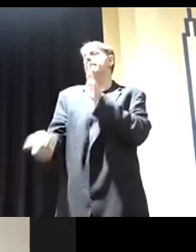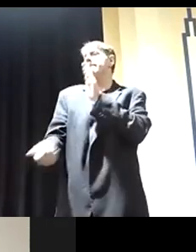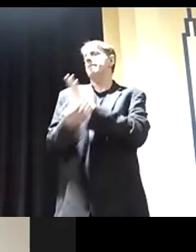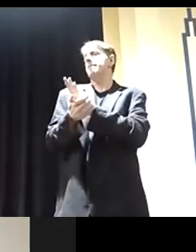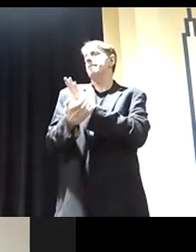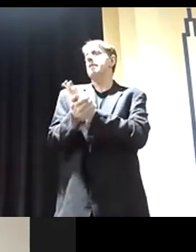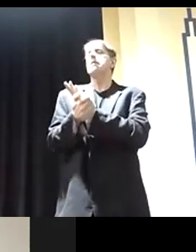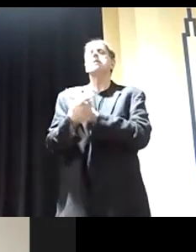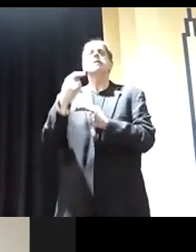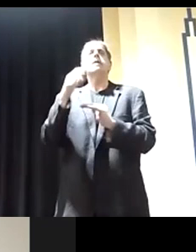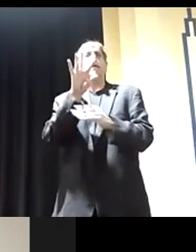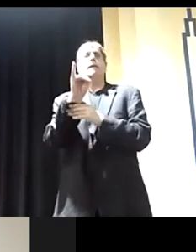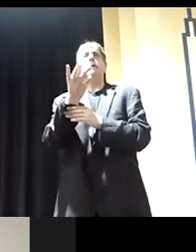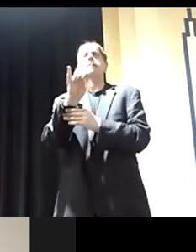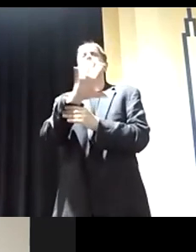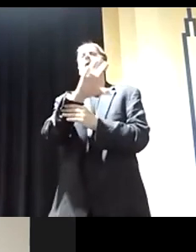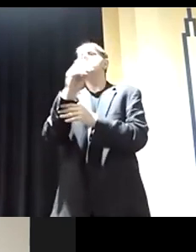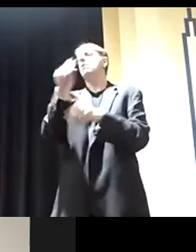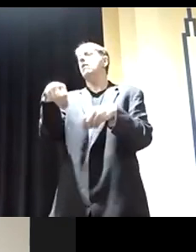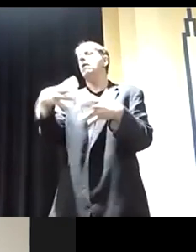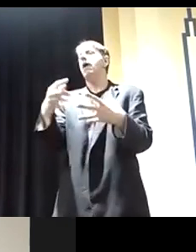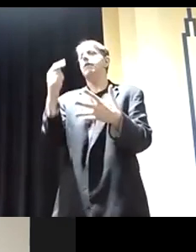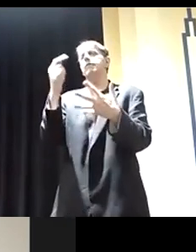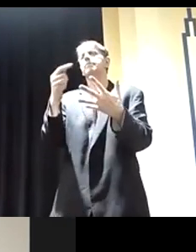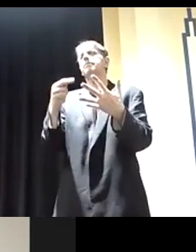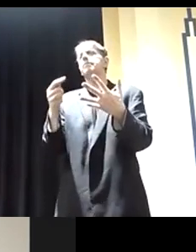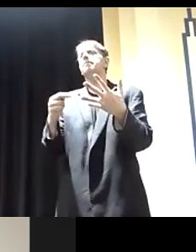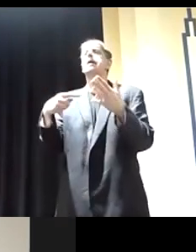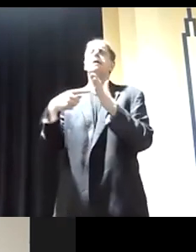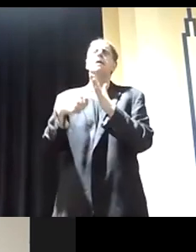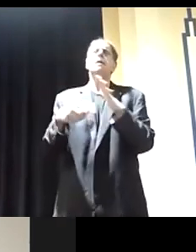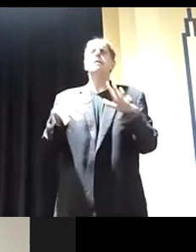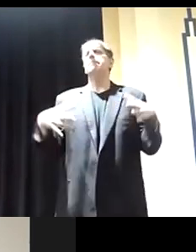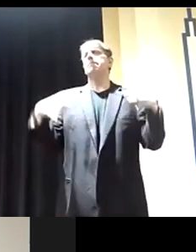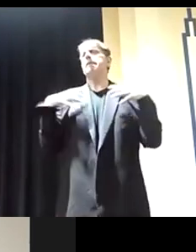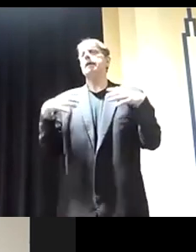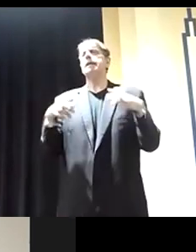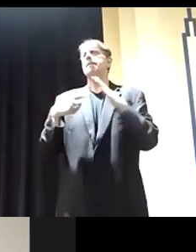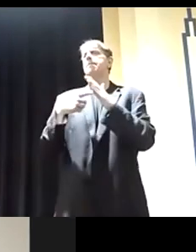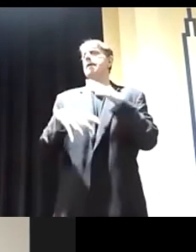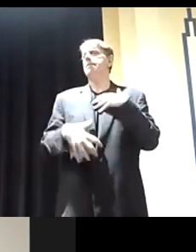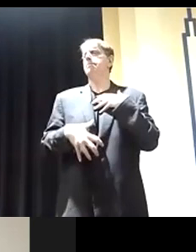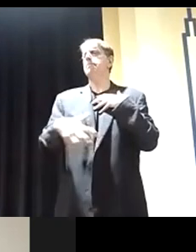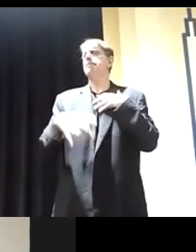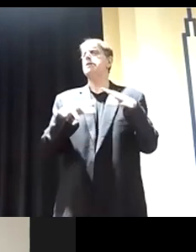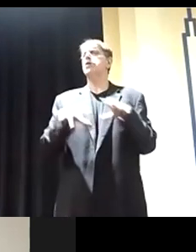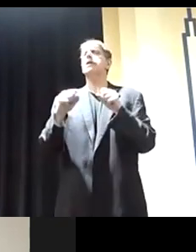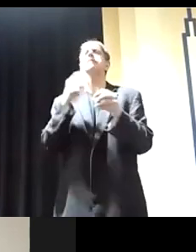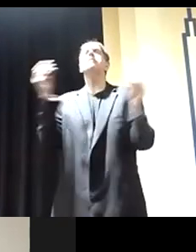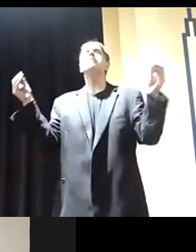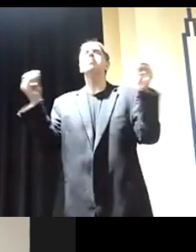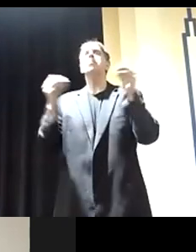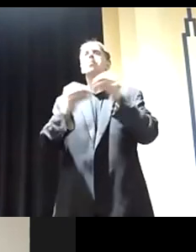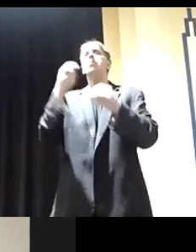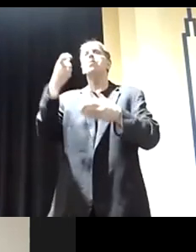if the companies offer that thing, like paid leave, paid maternity leave, they get another little tax break. So the